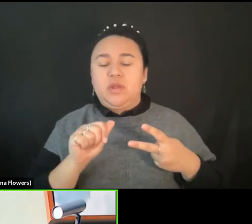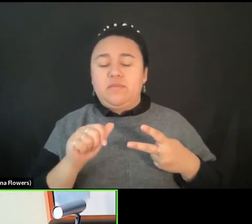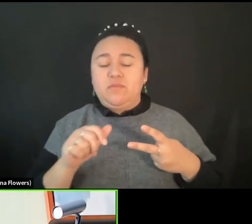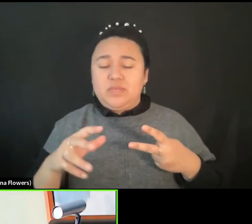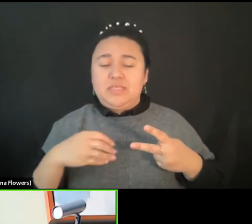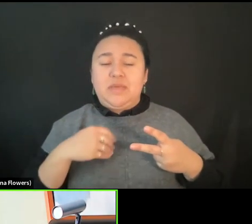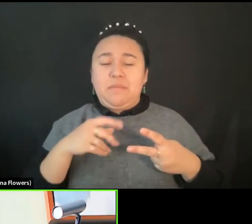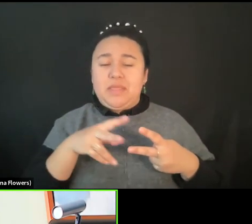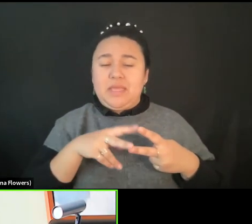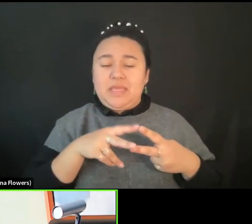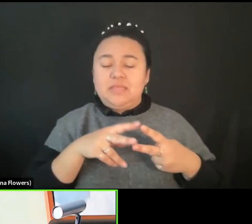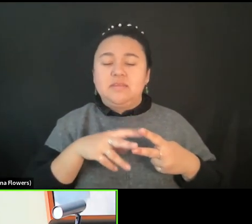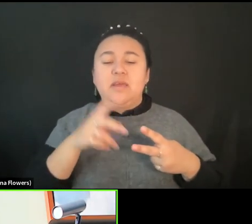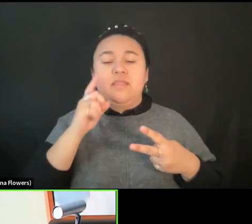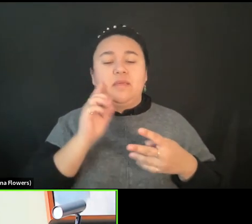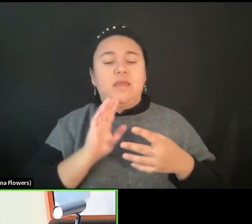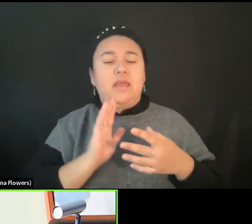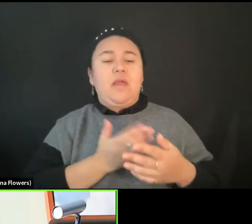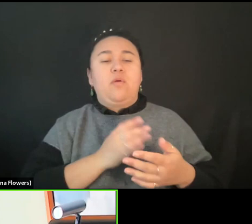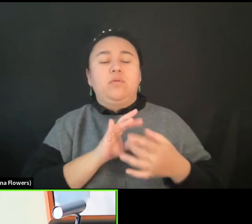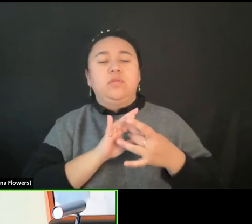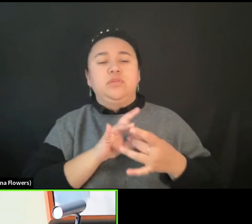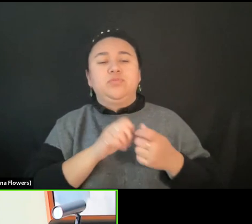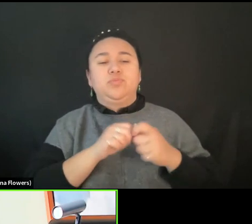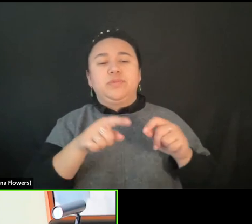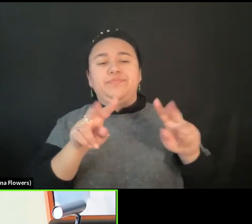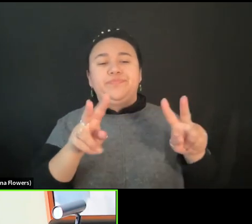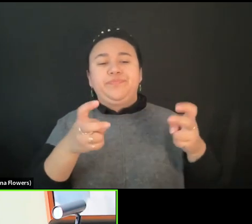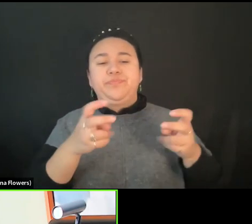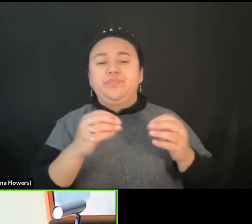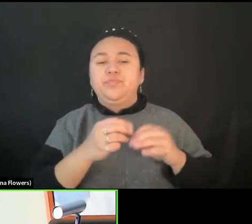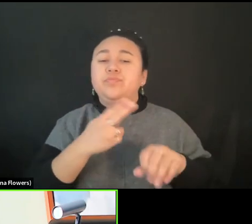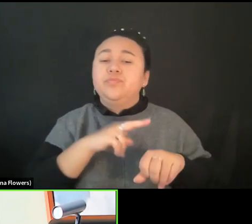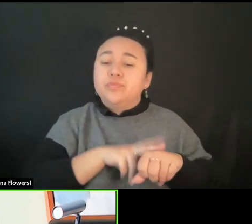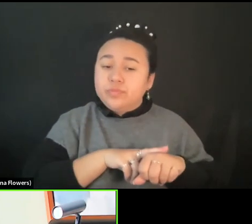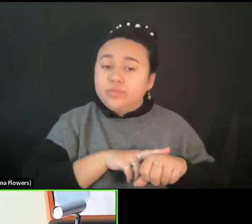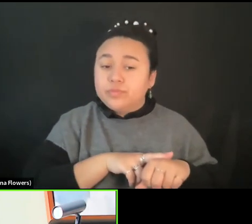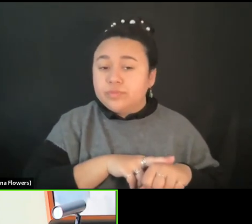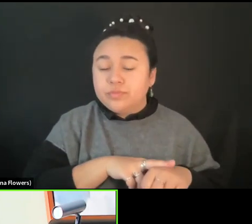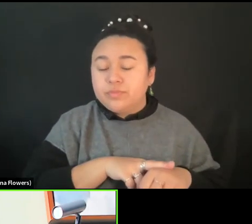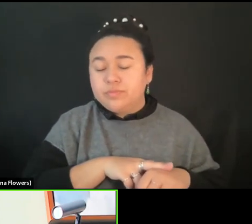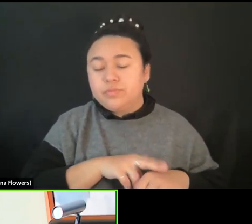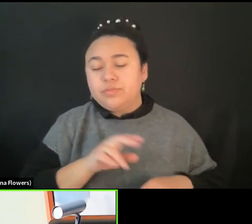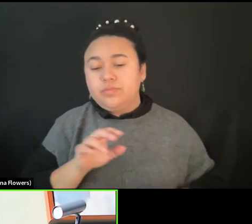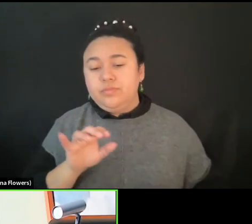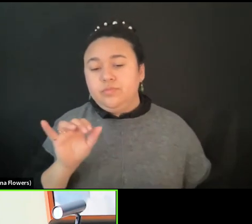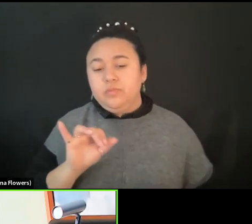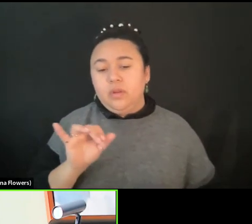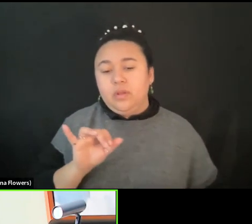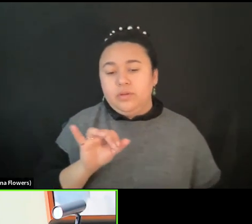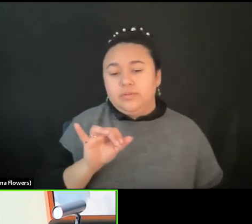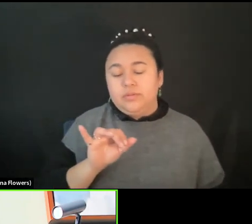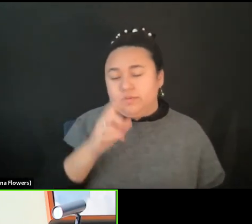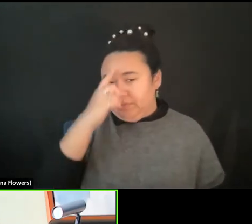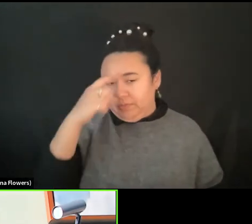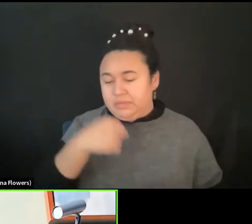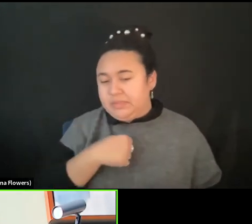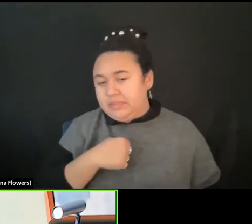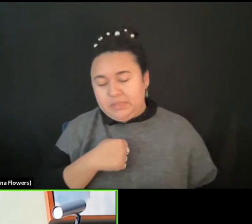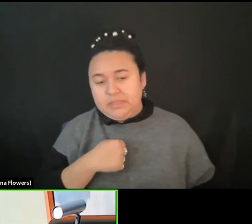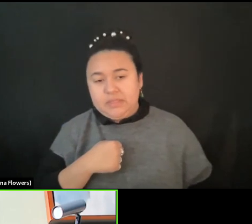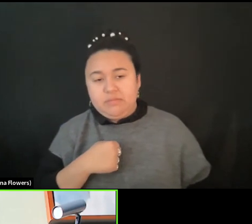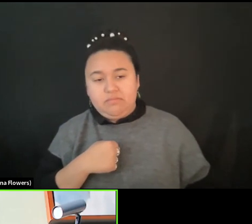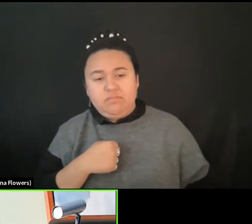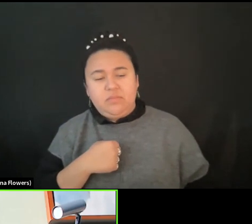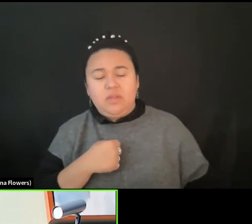think our relationship to the topic is more organic, and to me, personal is okay.